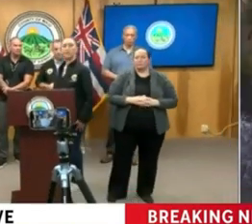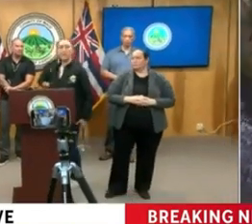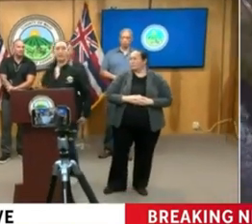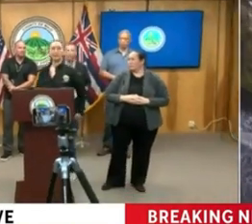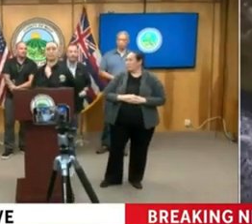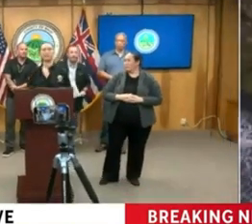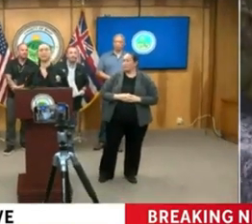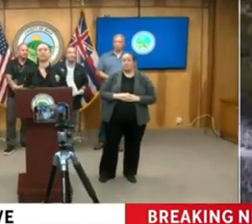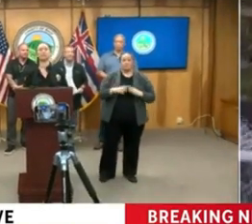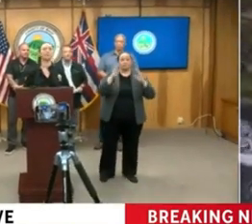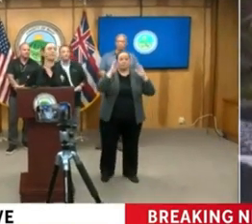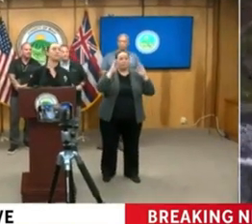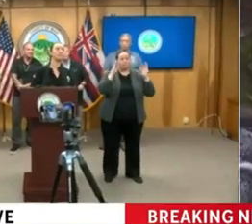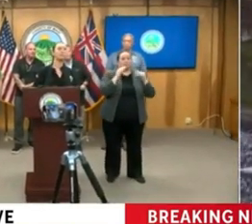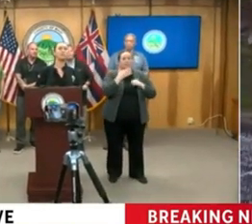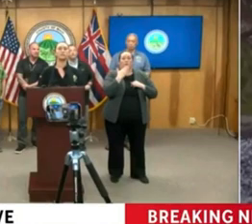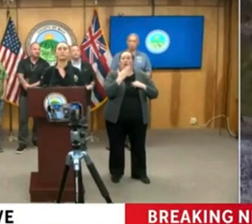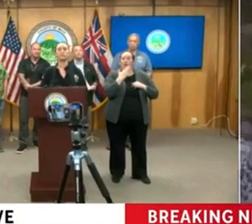Hello, next.